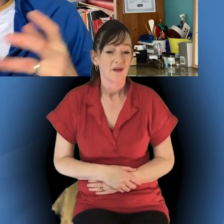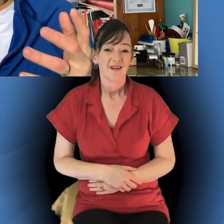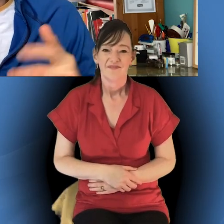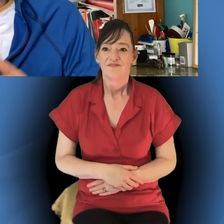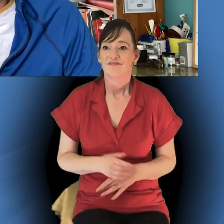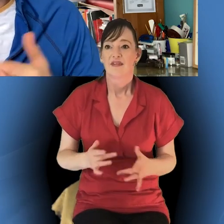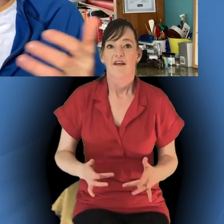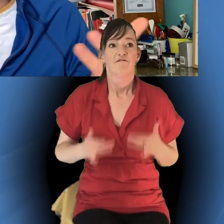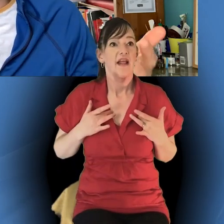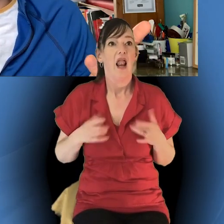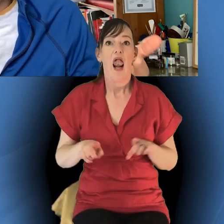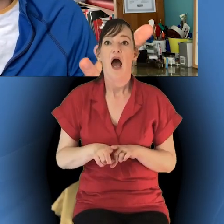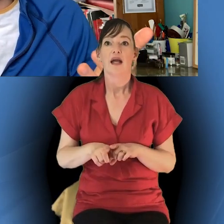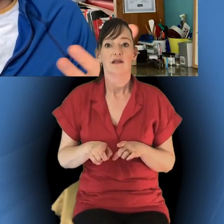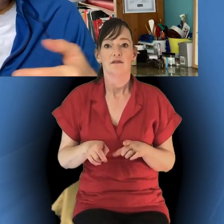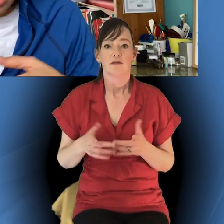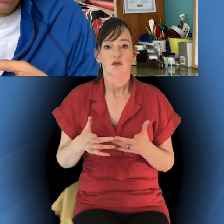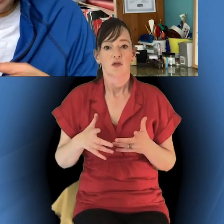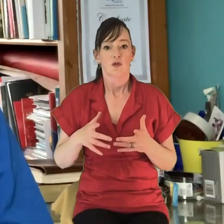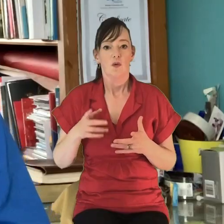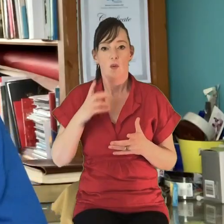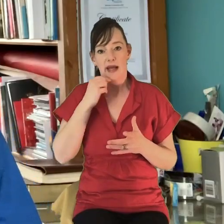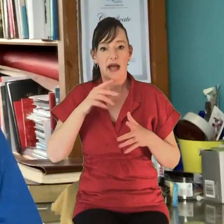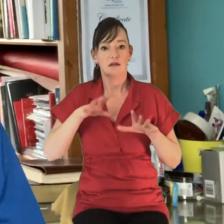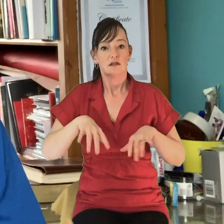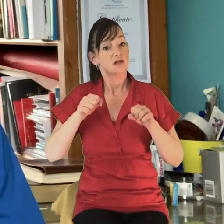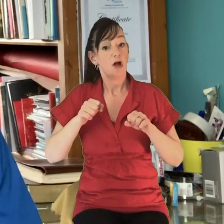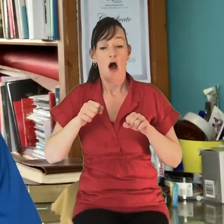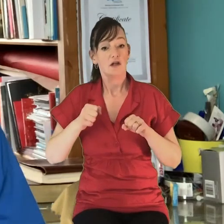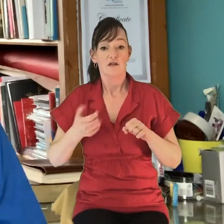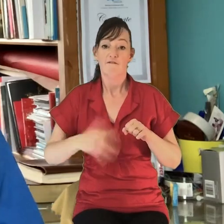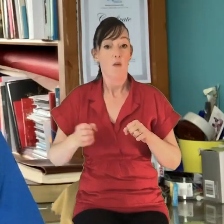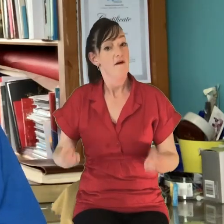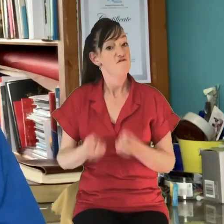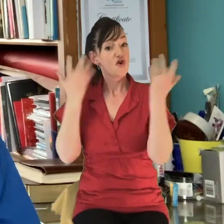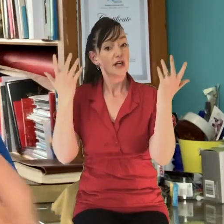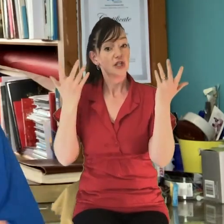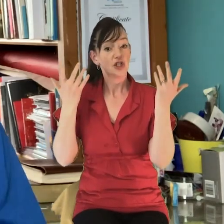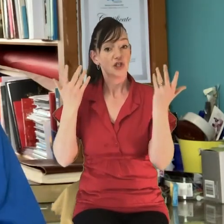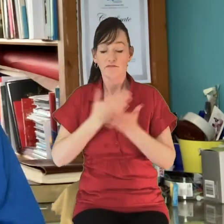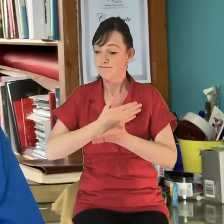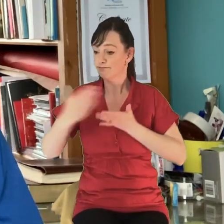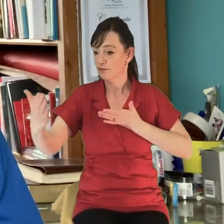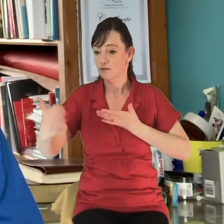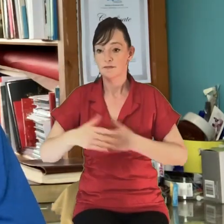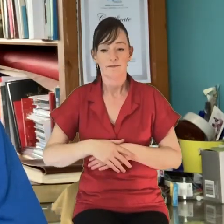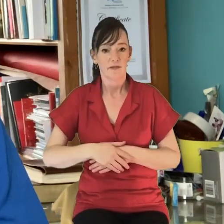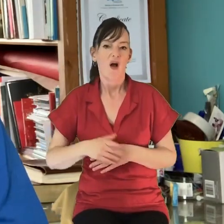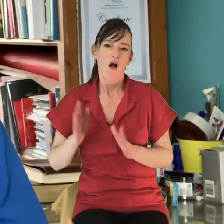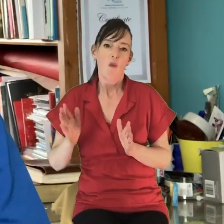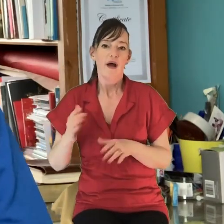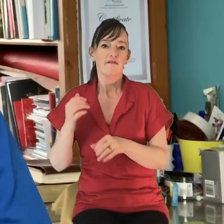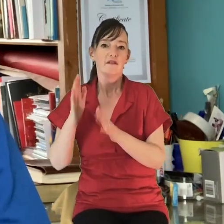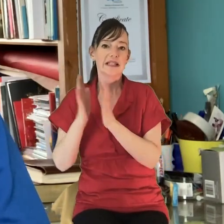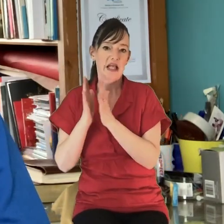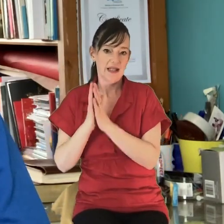it almost felt like we had a blank canvas. We kind of had our Sunday gathering, which we obviously wanted to kind of carry on and sustain. But